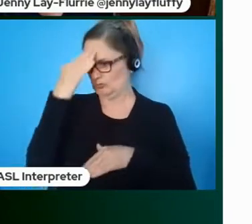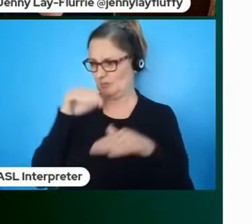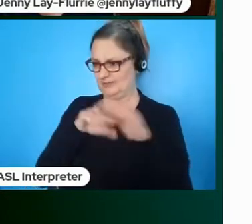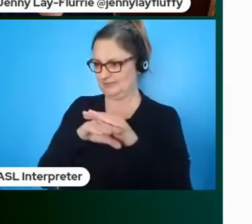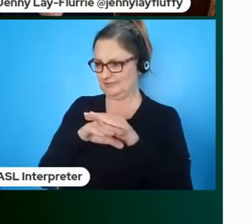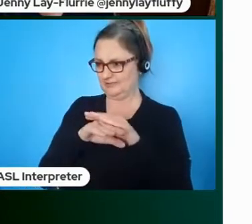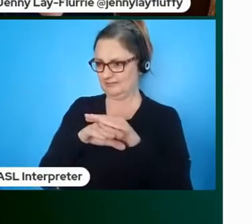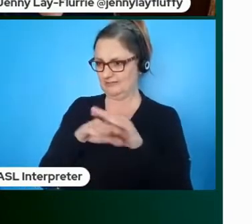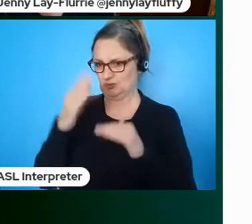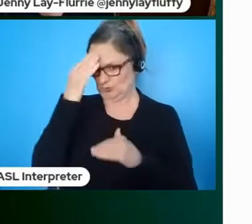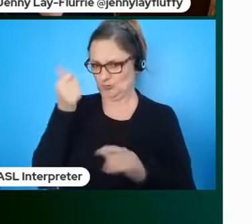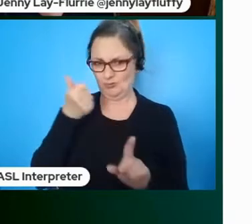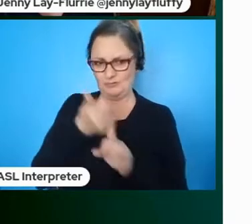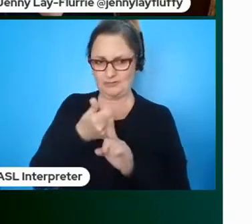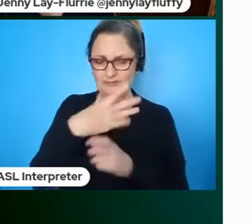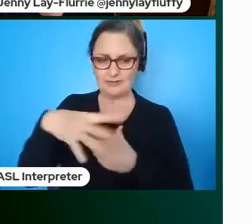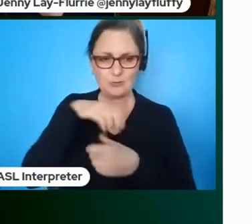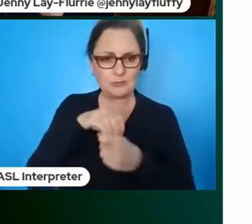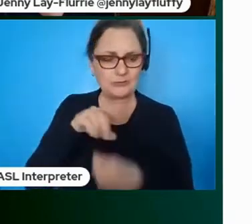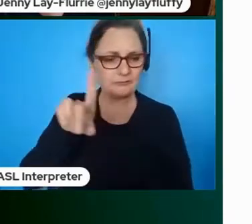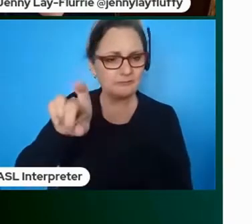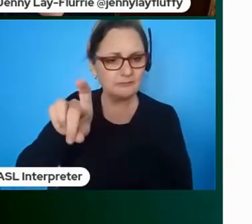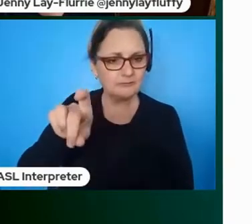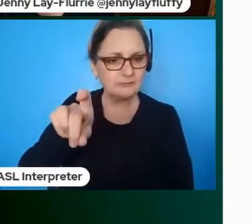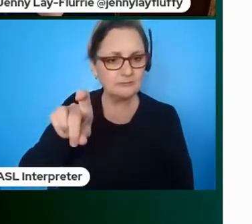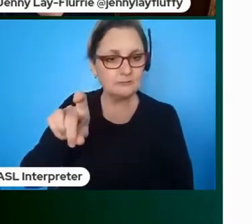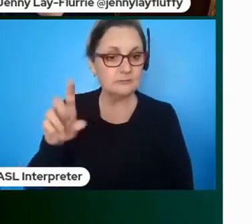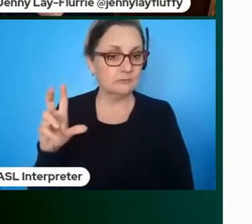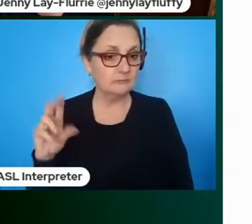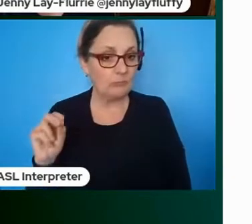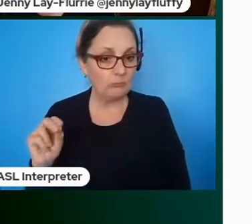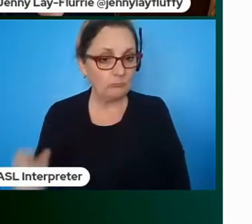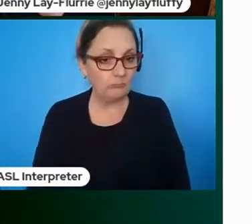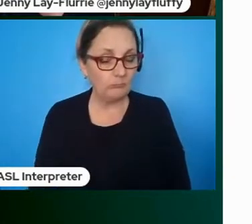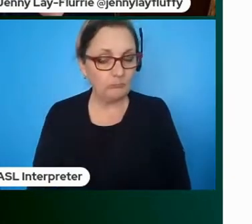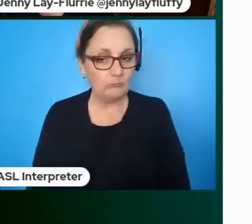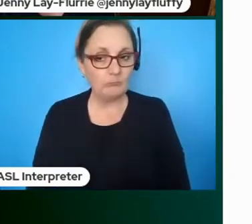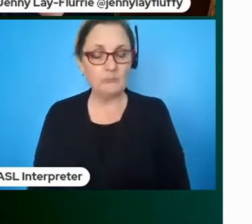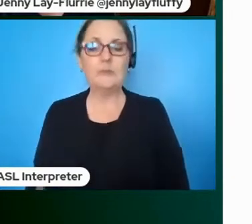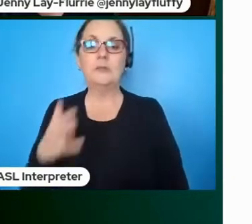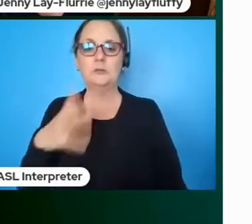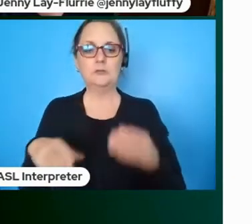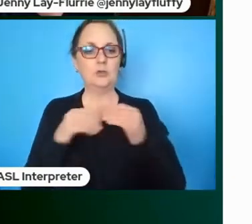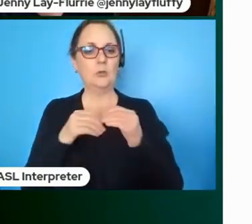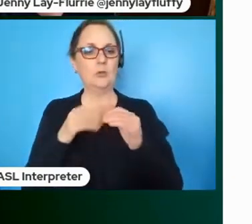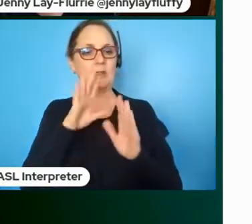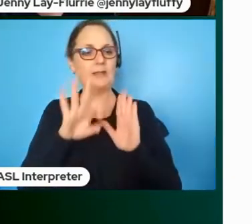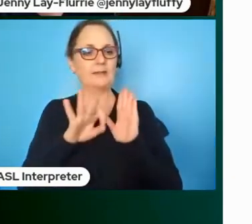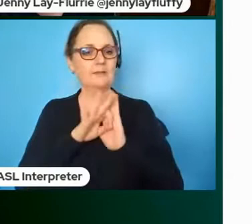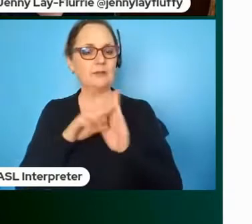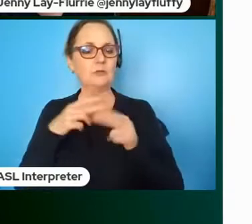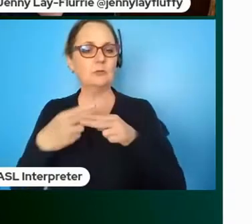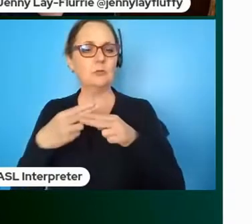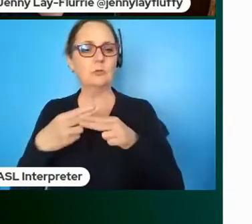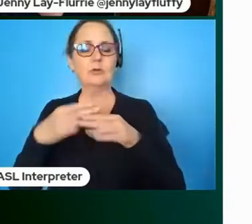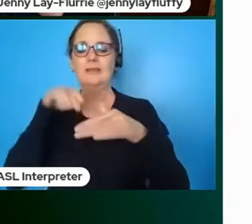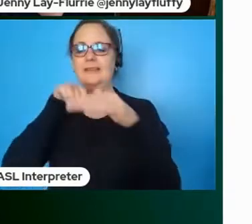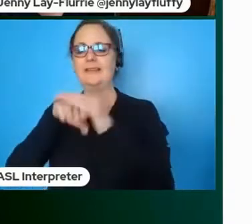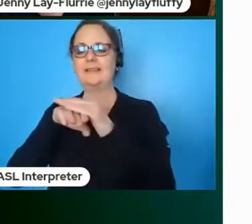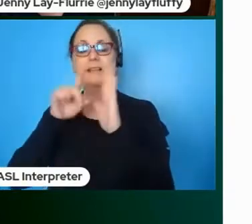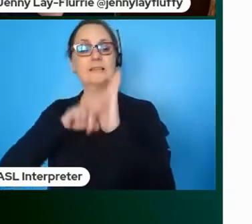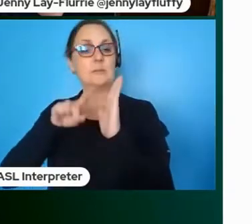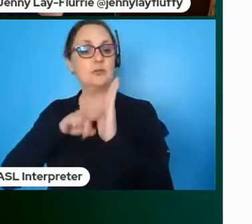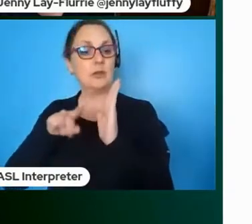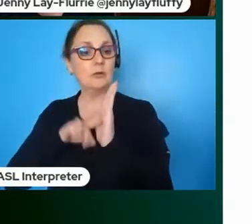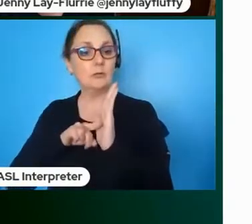no what we did was put a key feature in office called accessibility checker if you